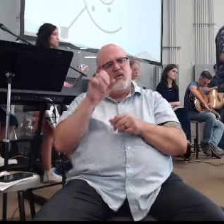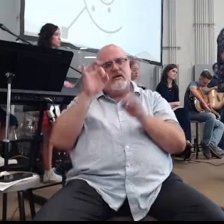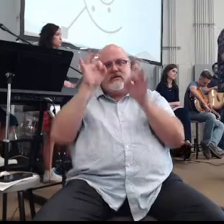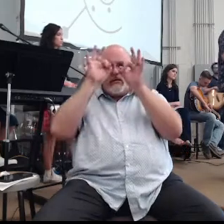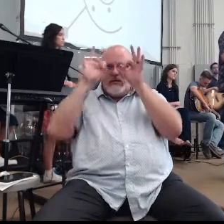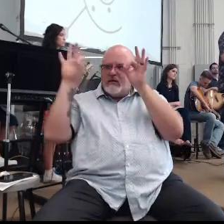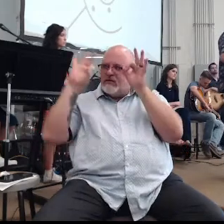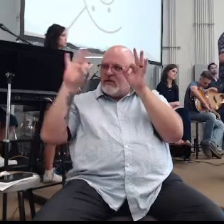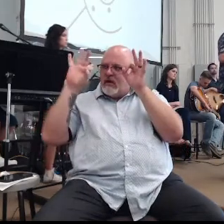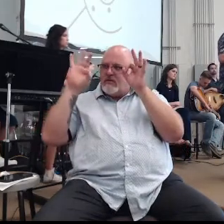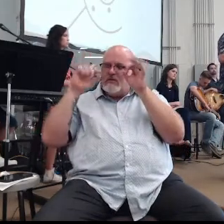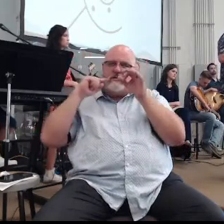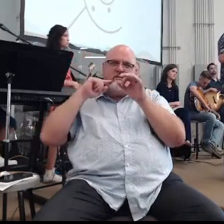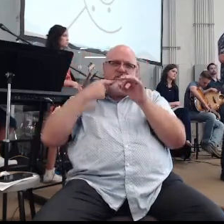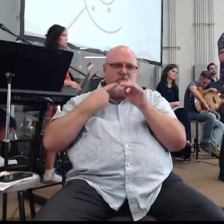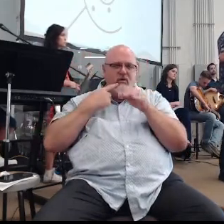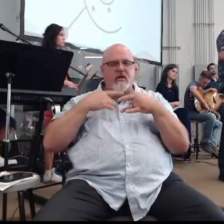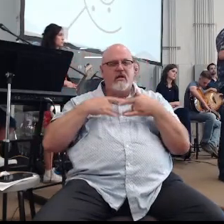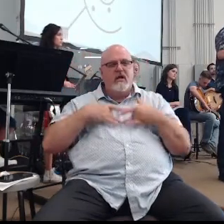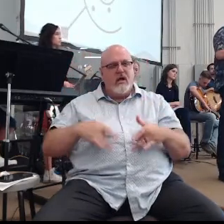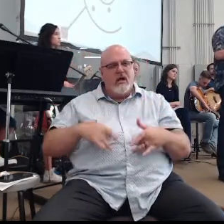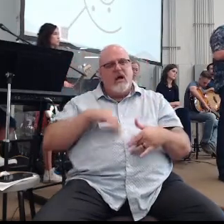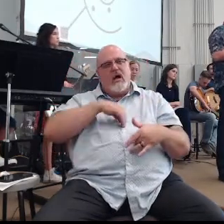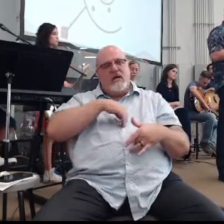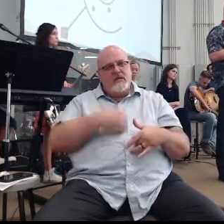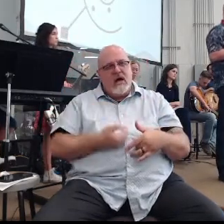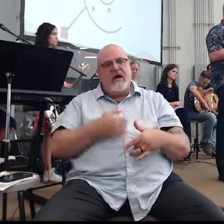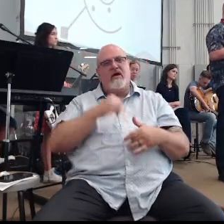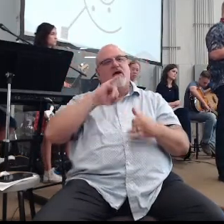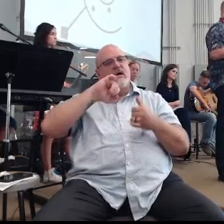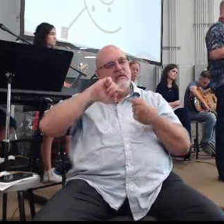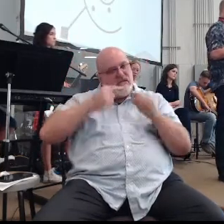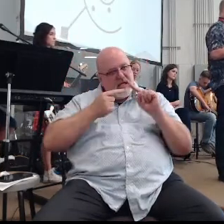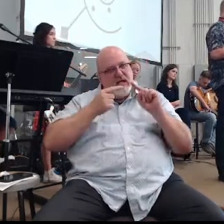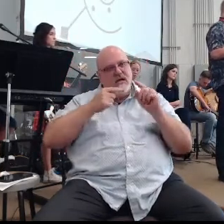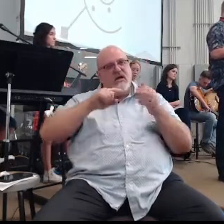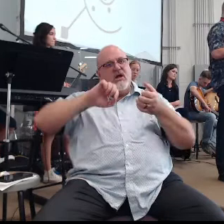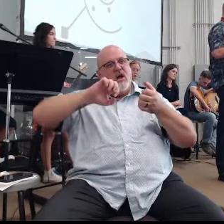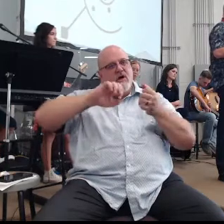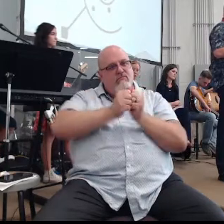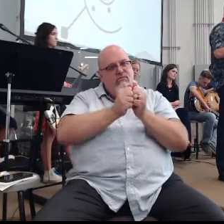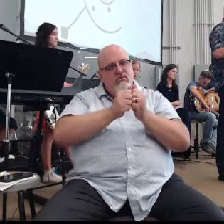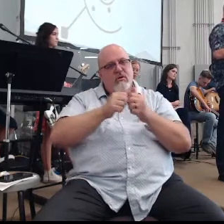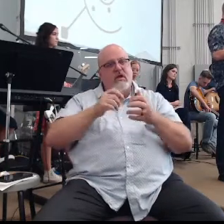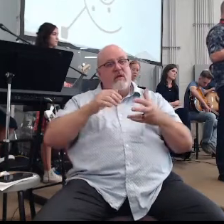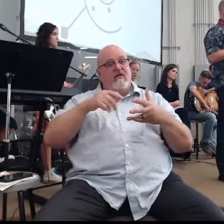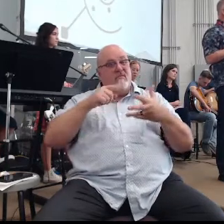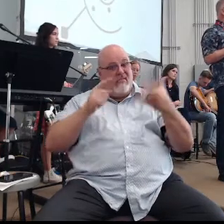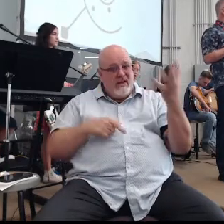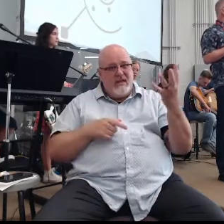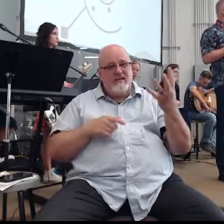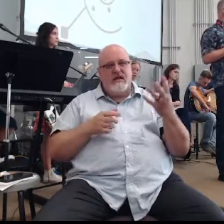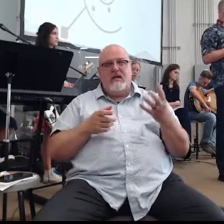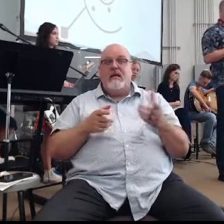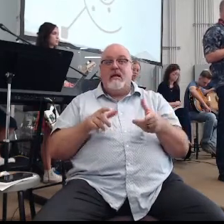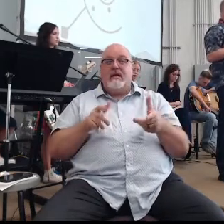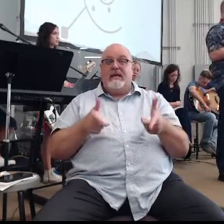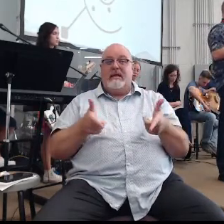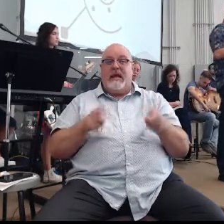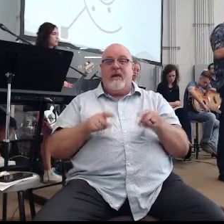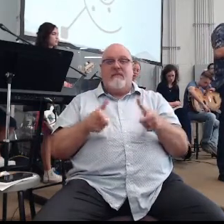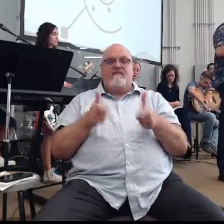disappointment, discouragement, frustration, fatigue, feeling ill or injured, sometimes an eddy can happen immediately.